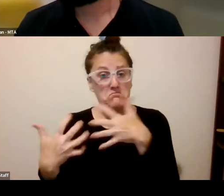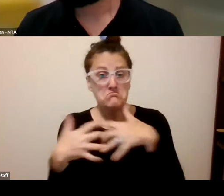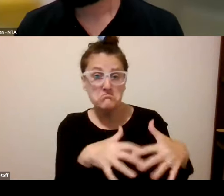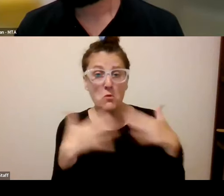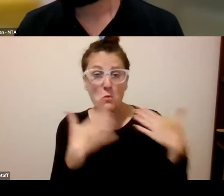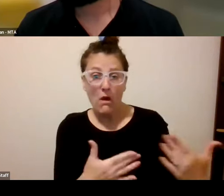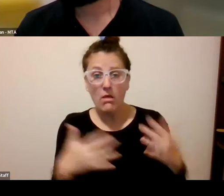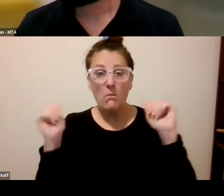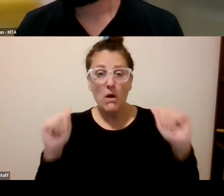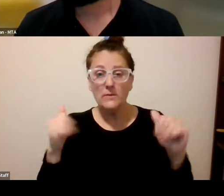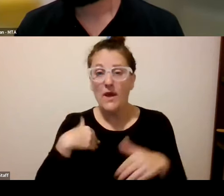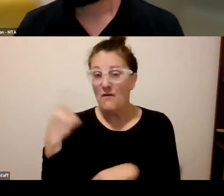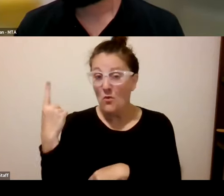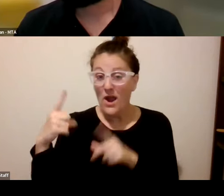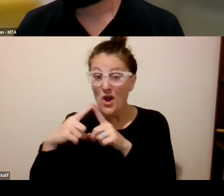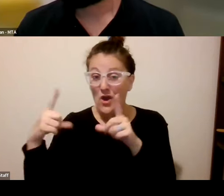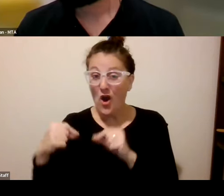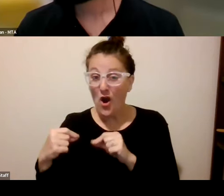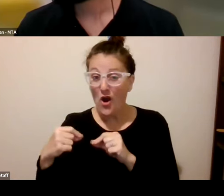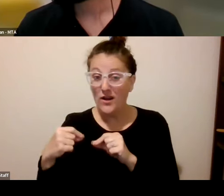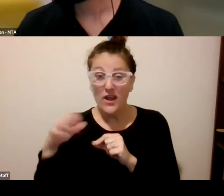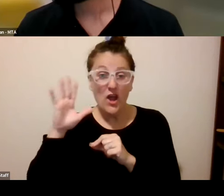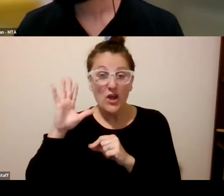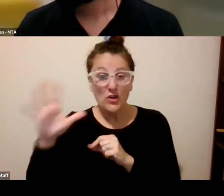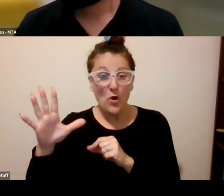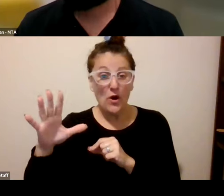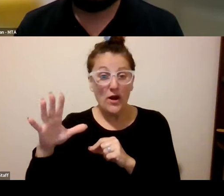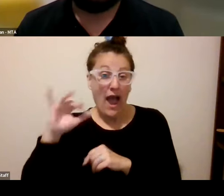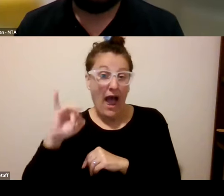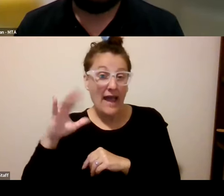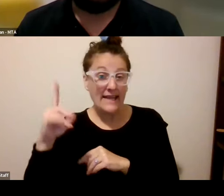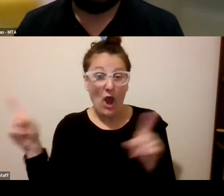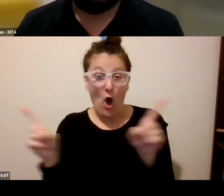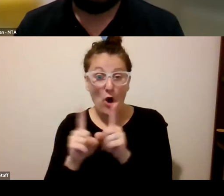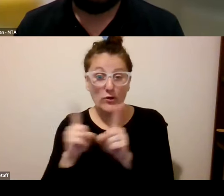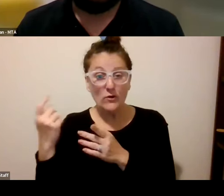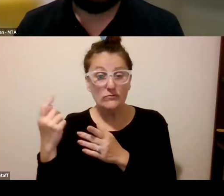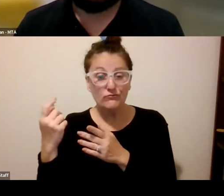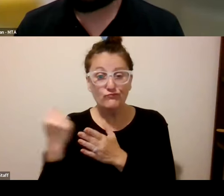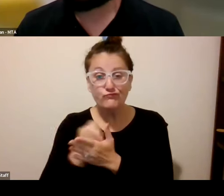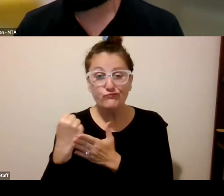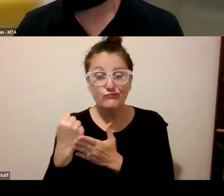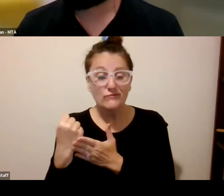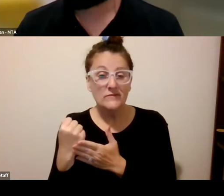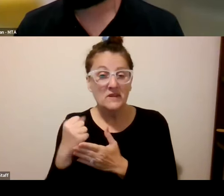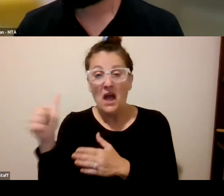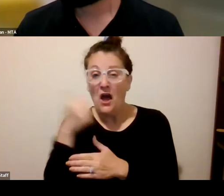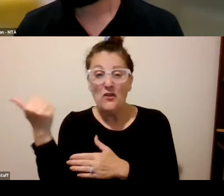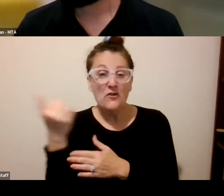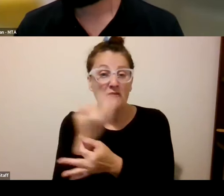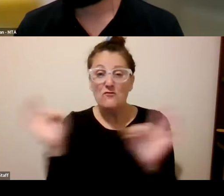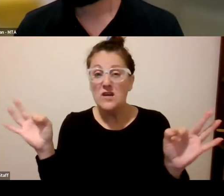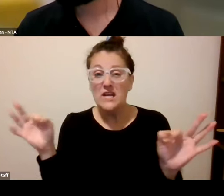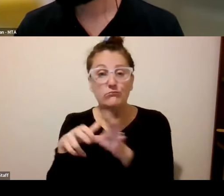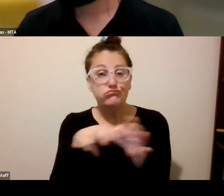it's possible that you'll have one card that will work as your accessoride id as well as have um any other fares or free rides